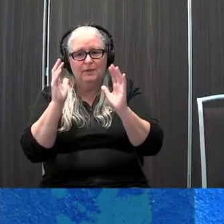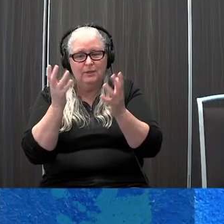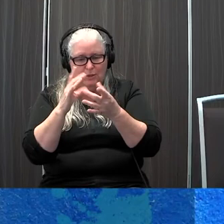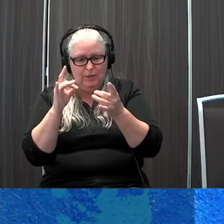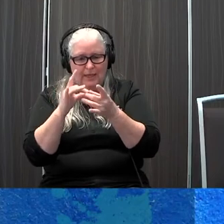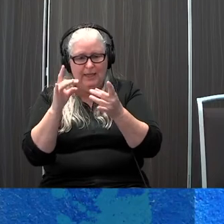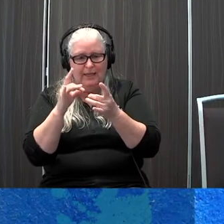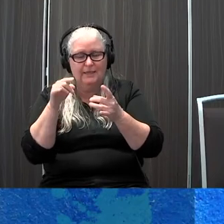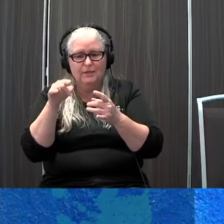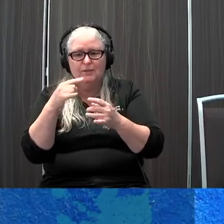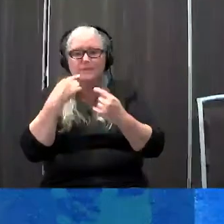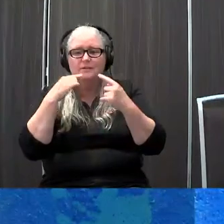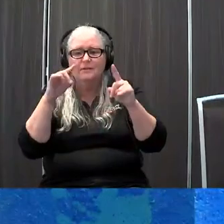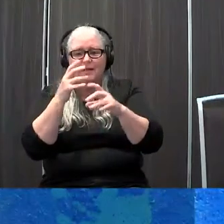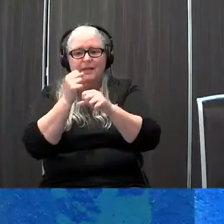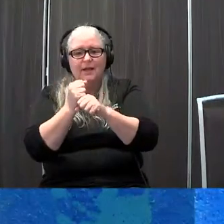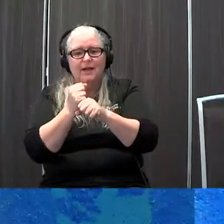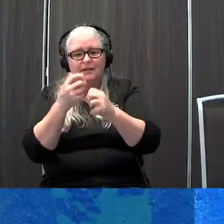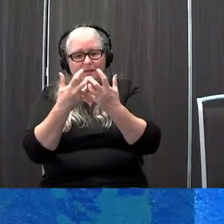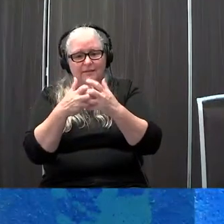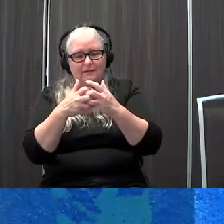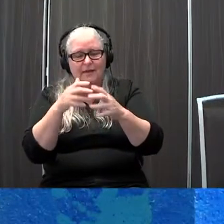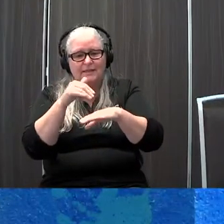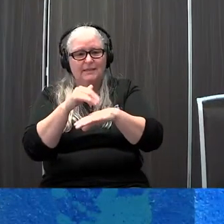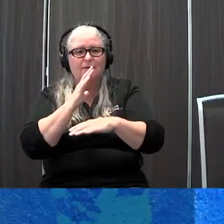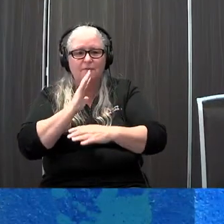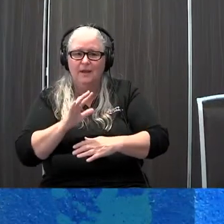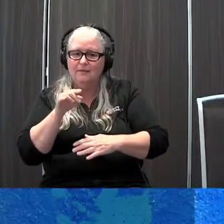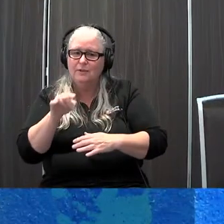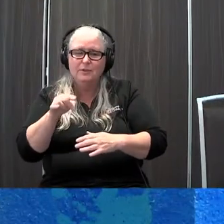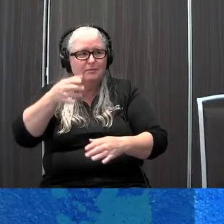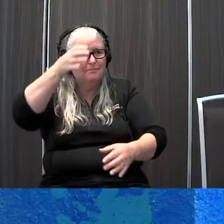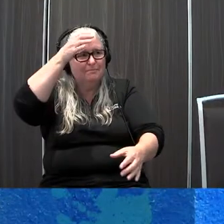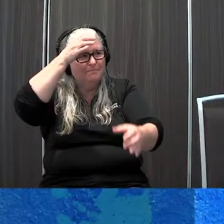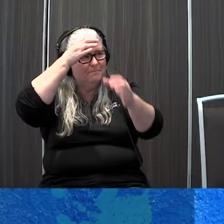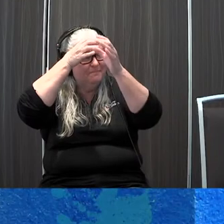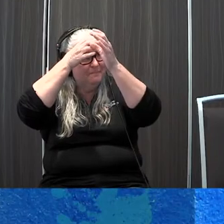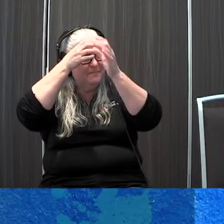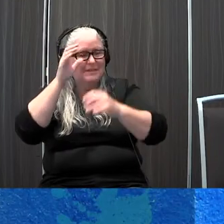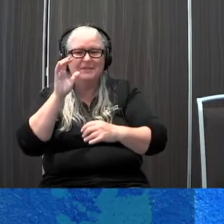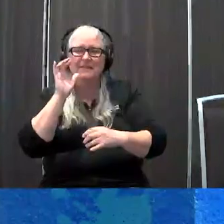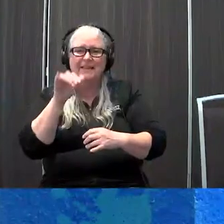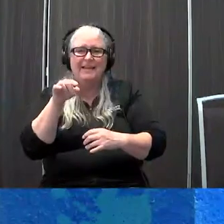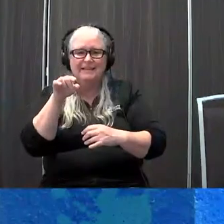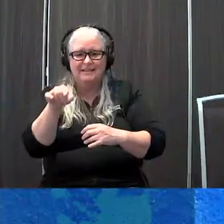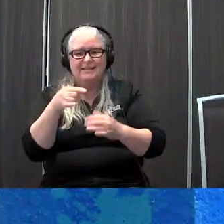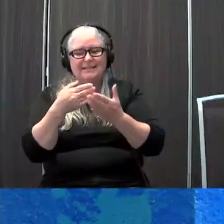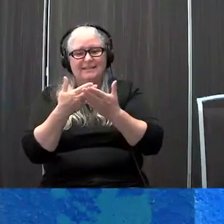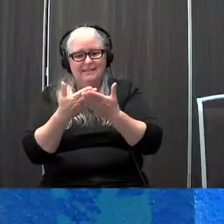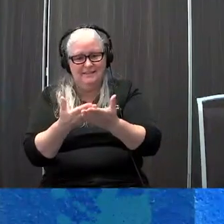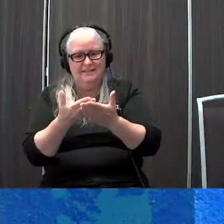got a device at 5 and is a whiz so that is this device here